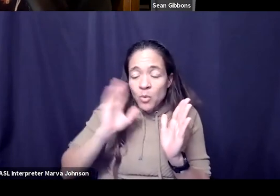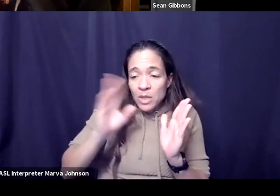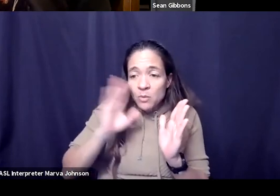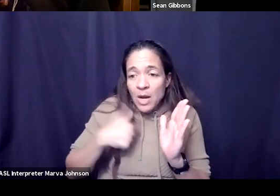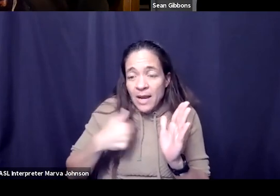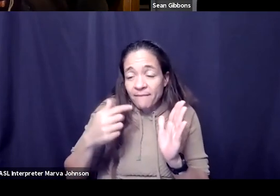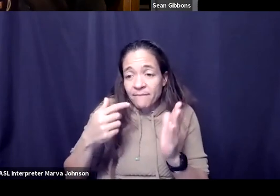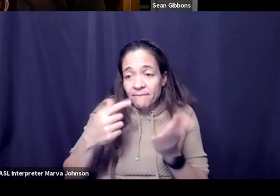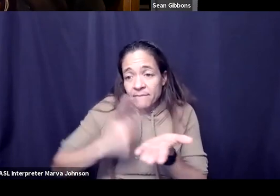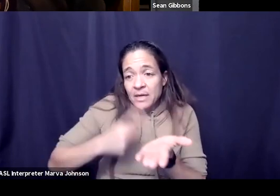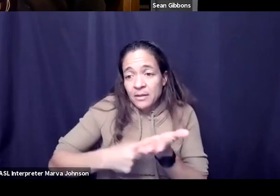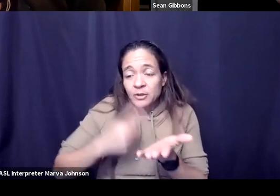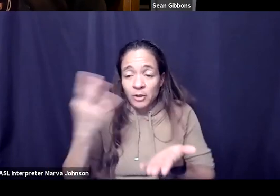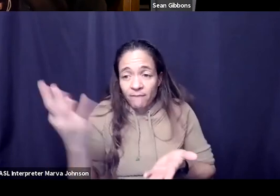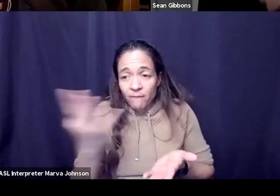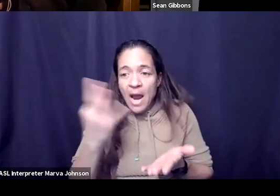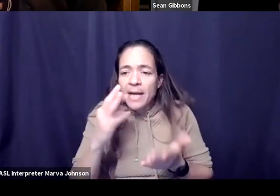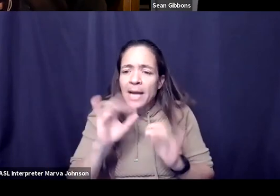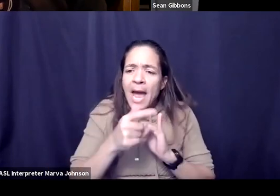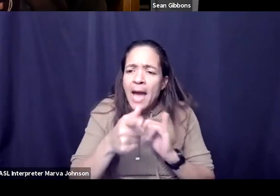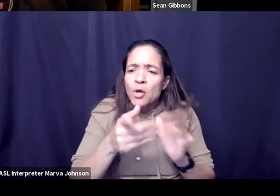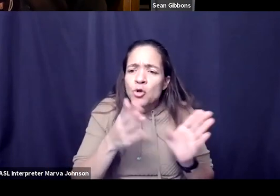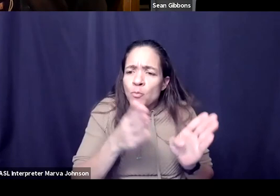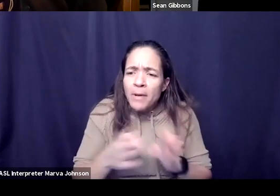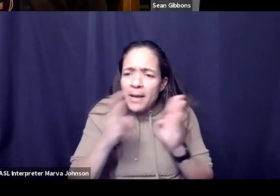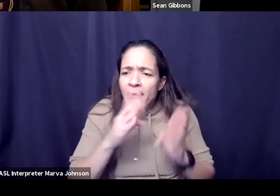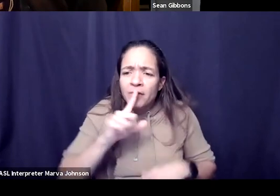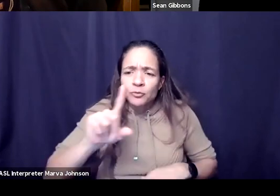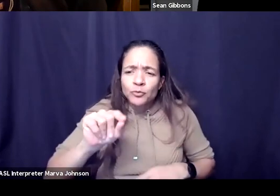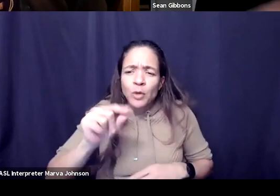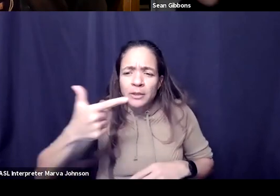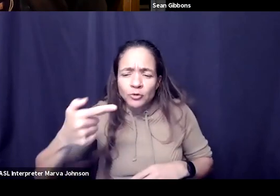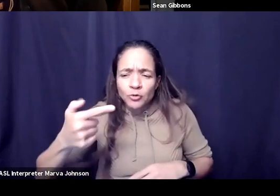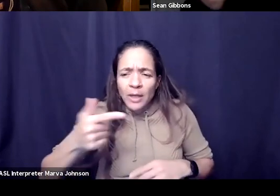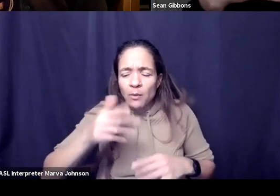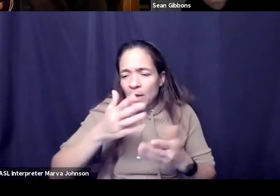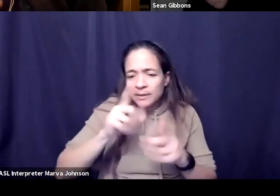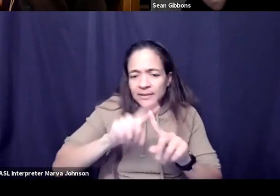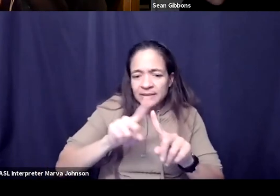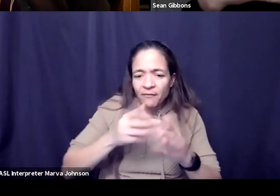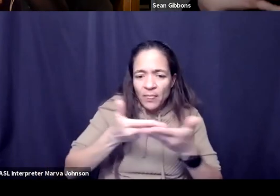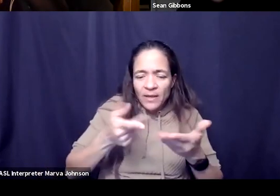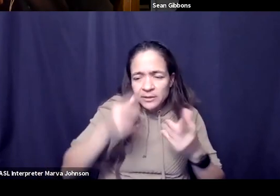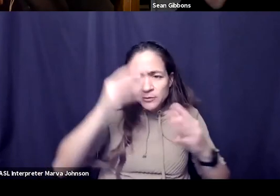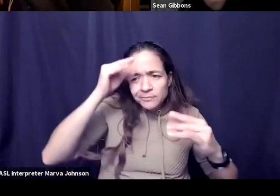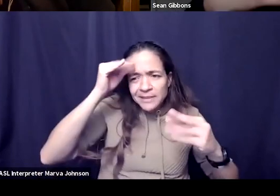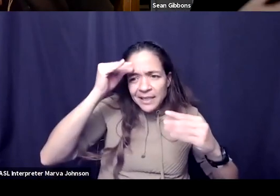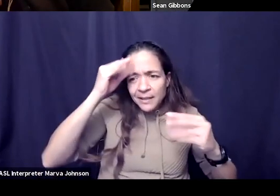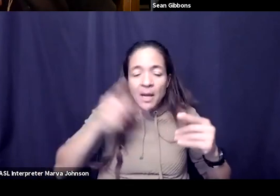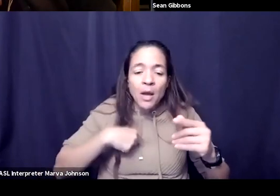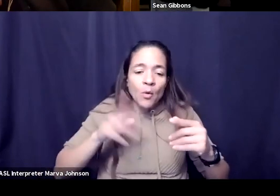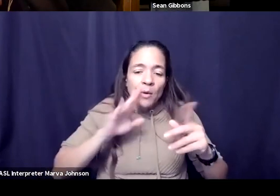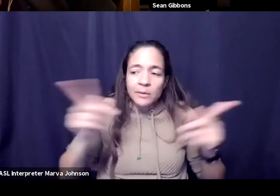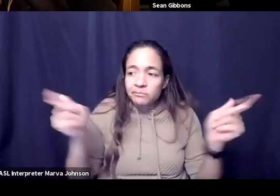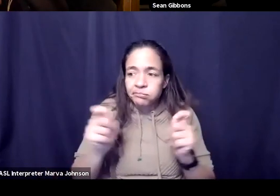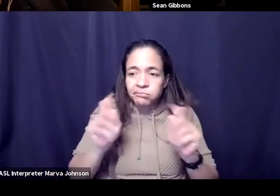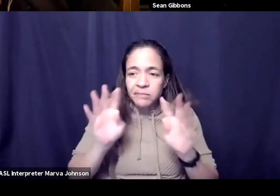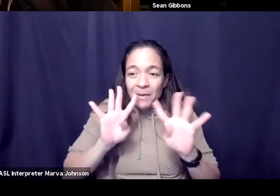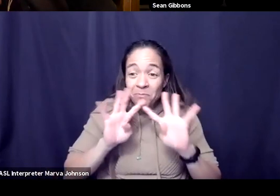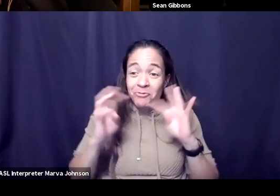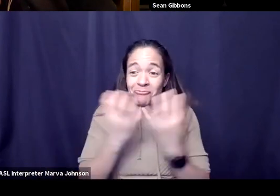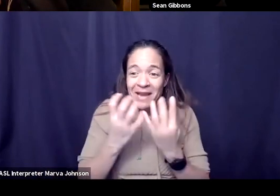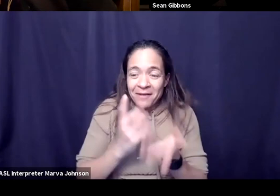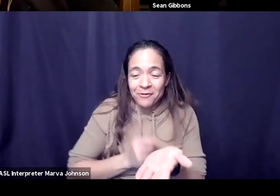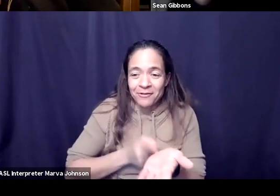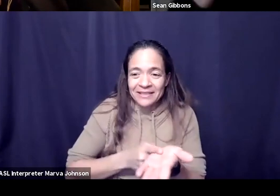how are you planning for 2021 what are you thinking about what are some of the things are on your mind we'll get a group of us together to talk about that and then next week